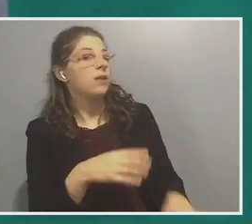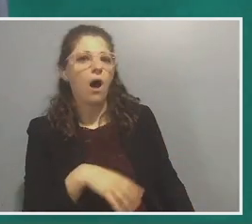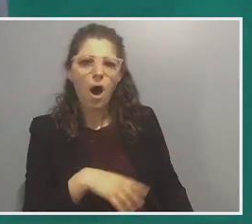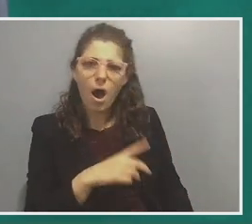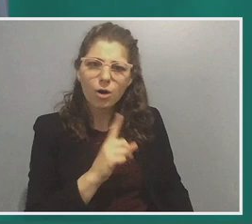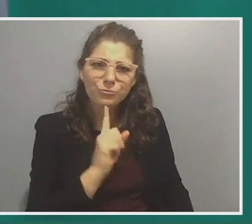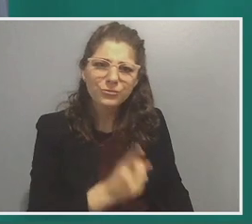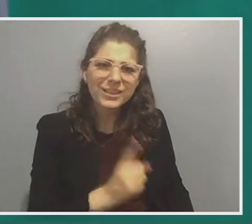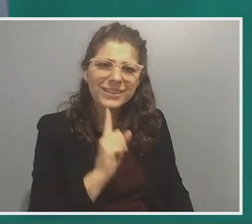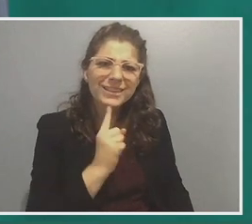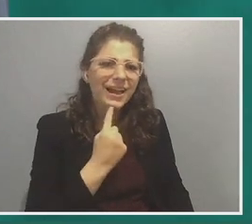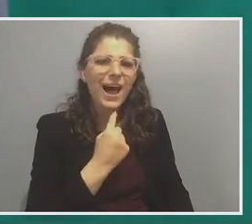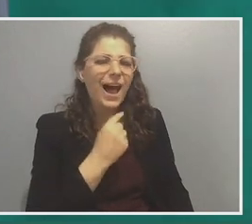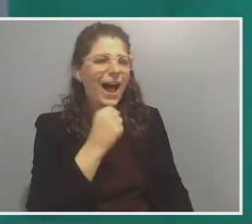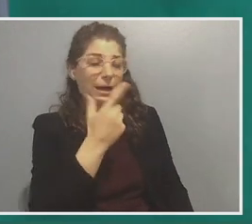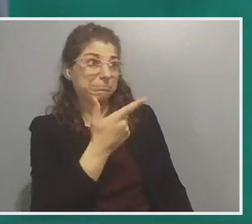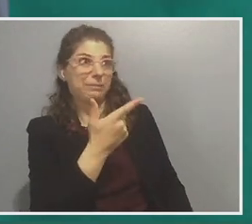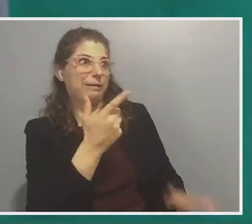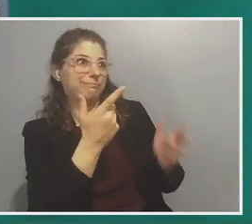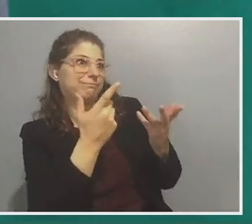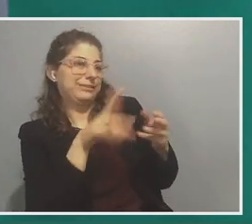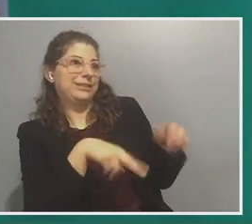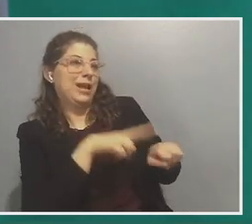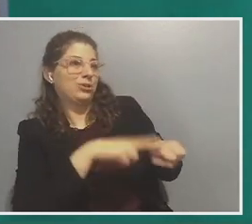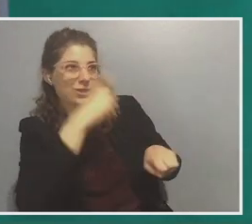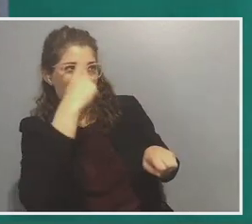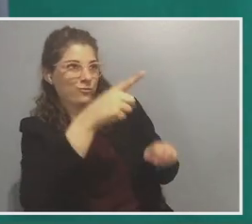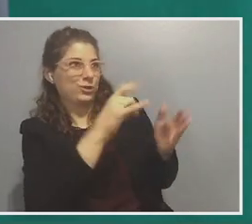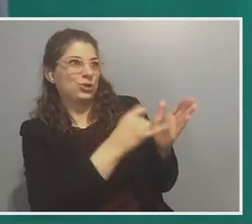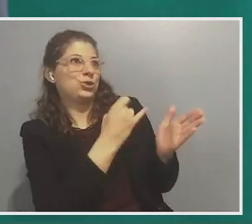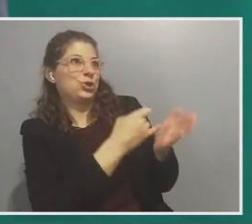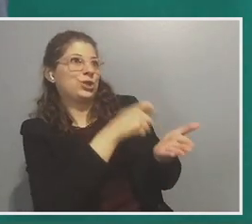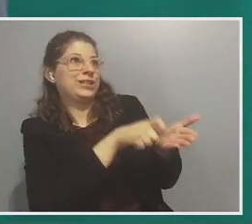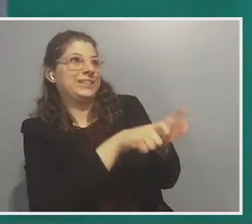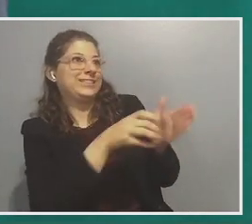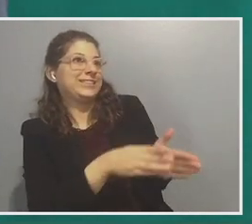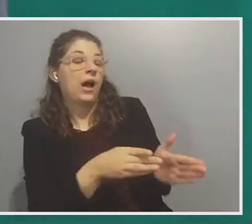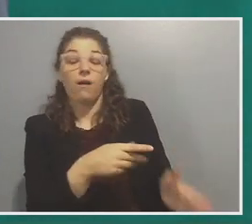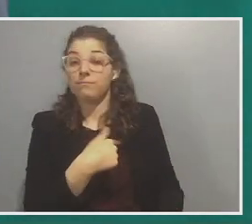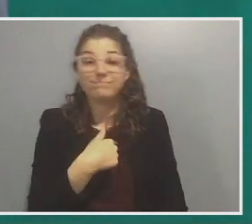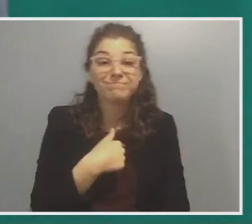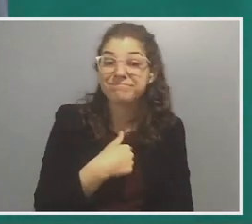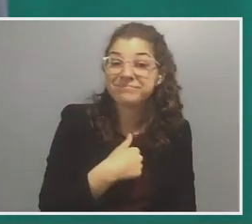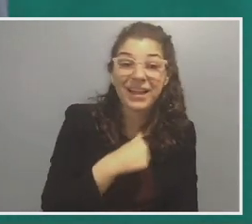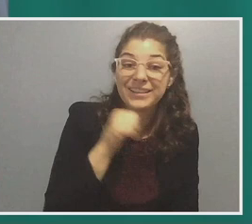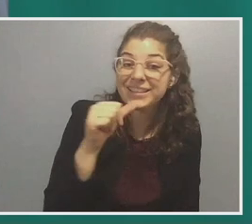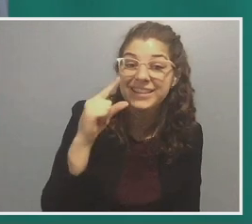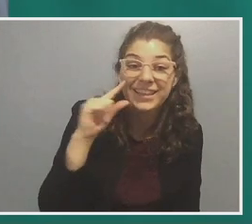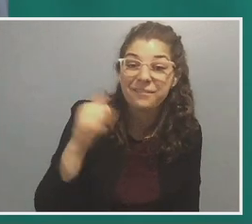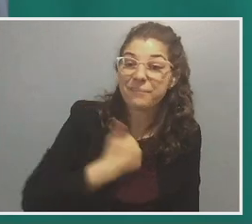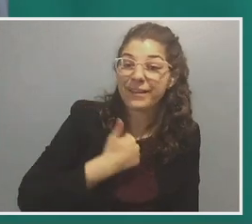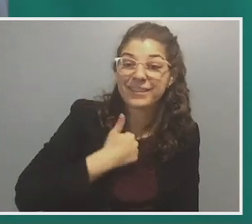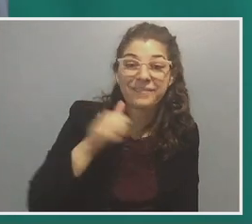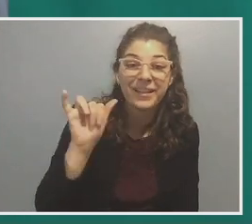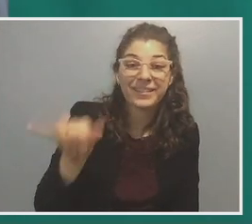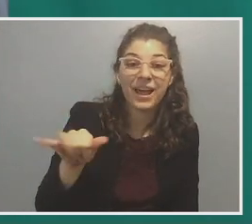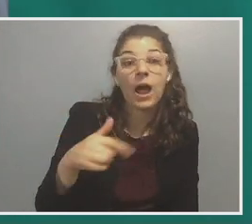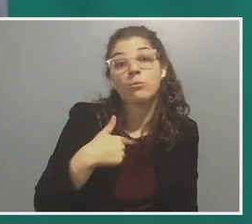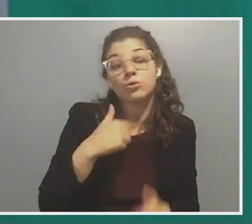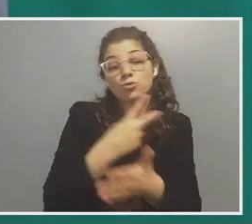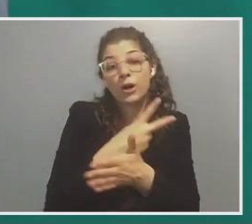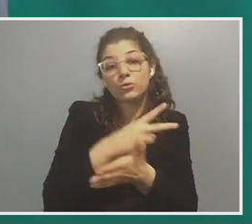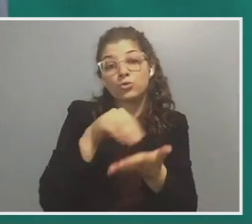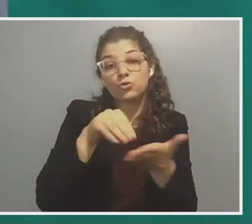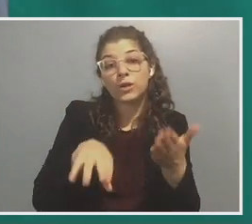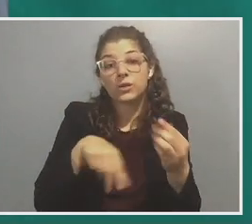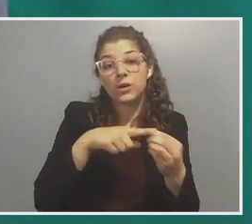that's so funny. Uh, I, I did not think of myself that way. Yeah. Yeah. I did not think of myself at all. I mean, I was a graduate student when I was writing